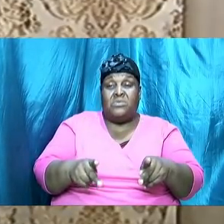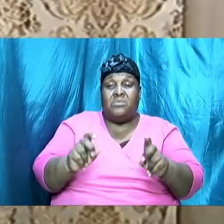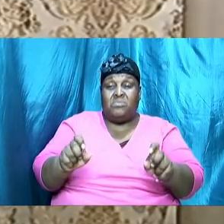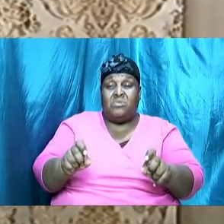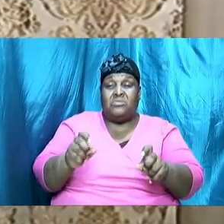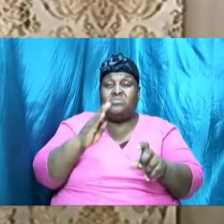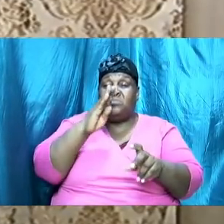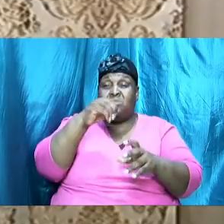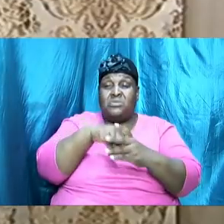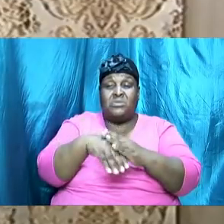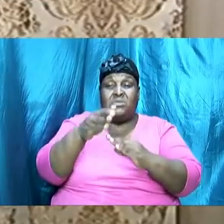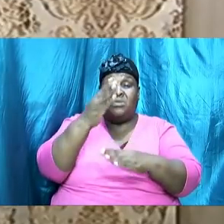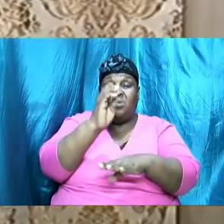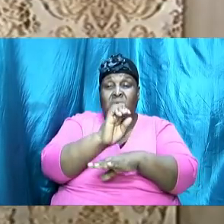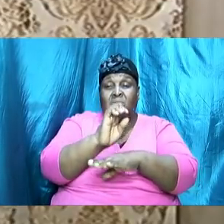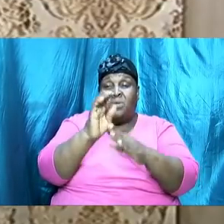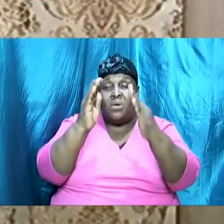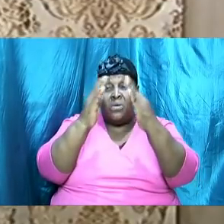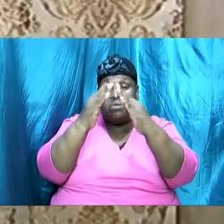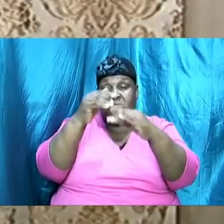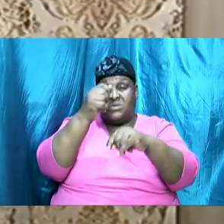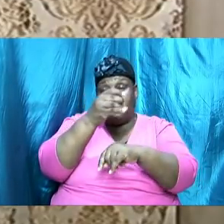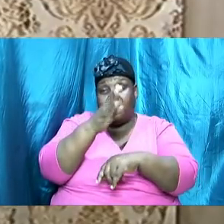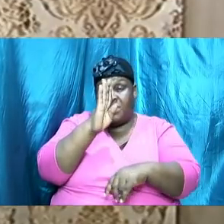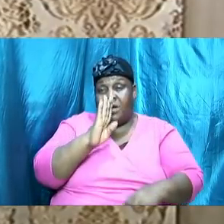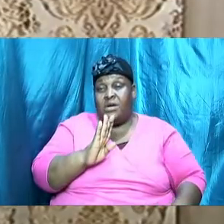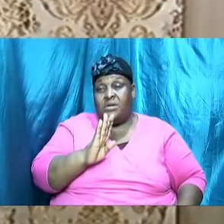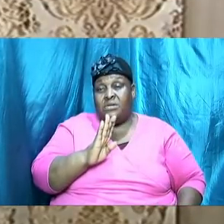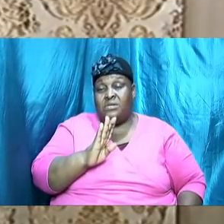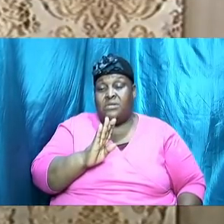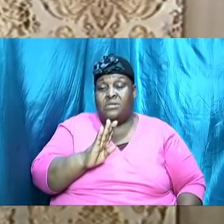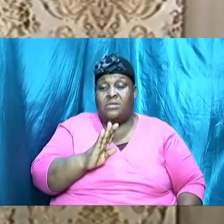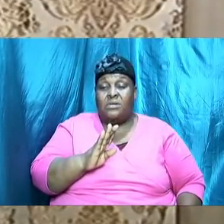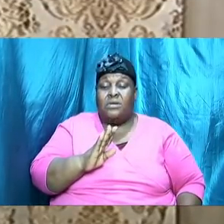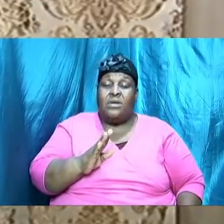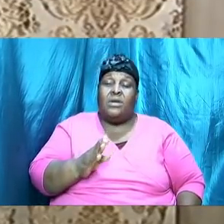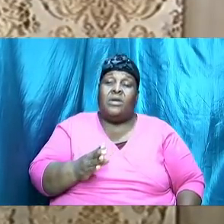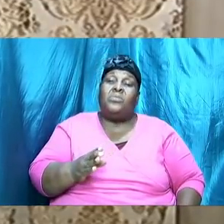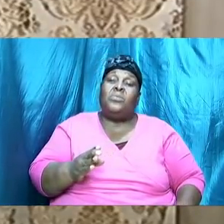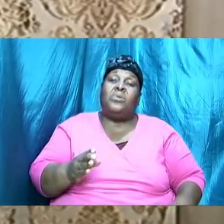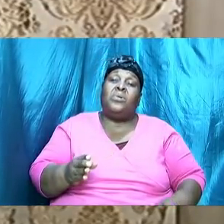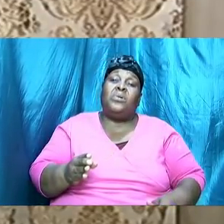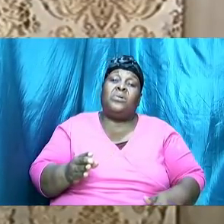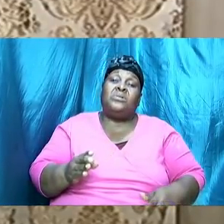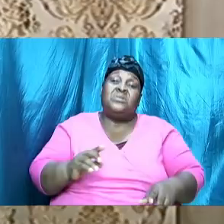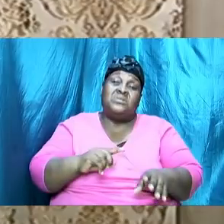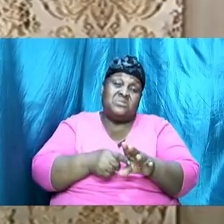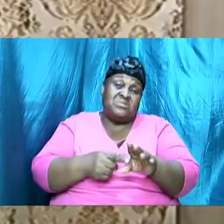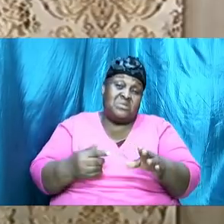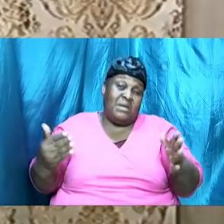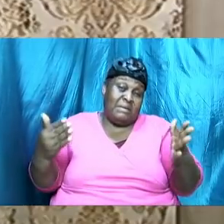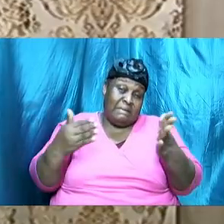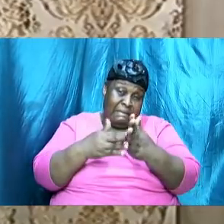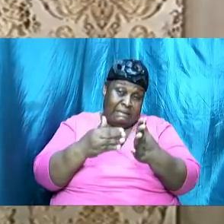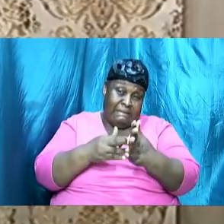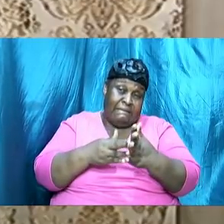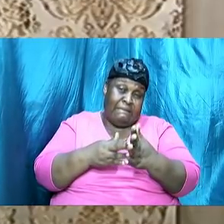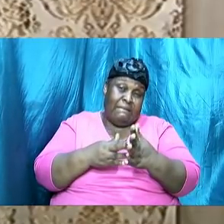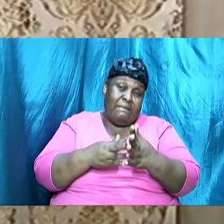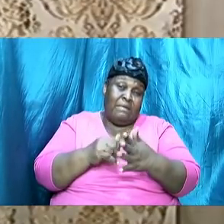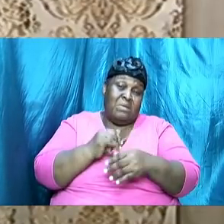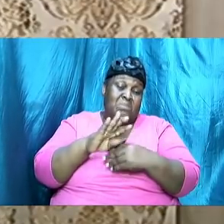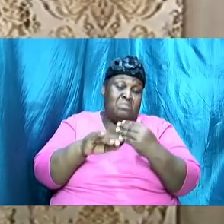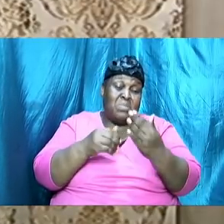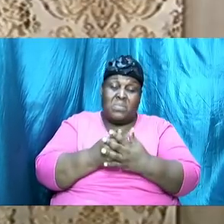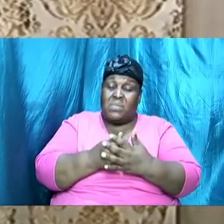being the case we are going to go back to the template that we had where all the saints